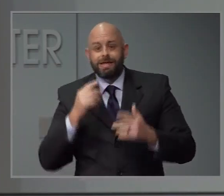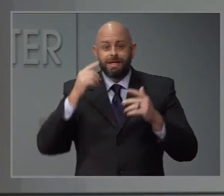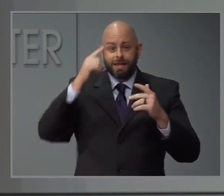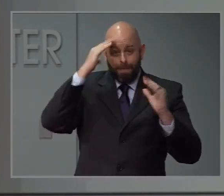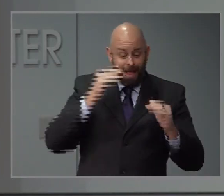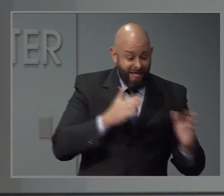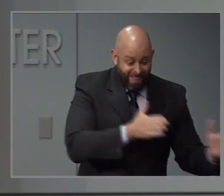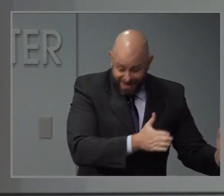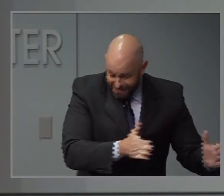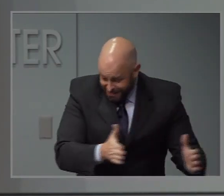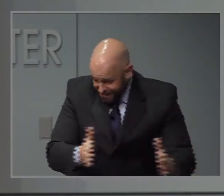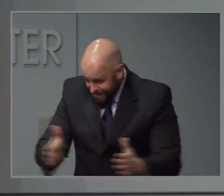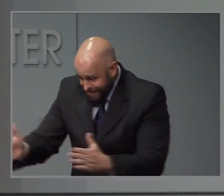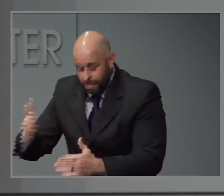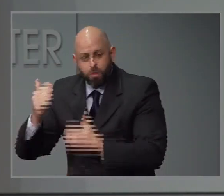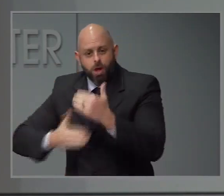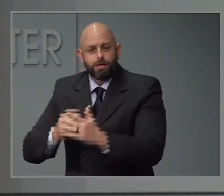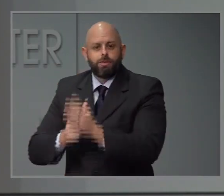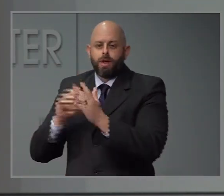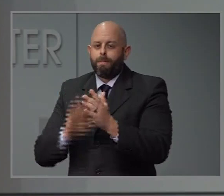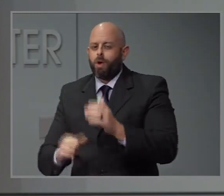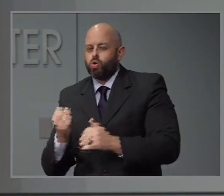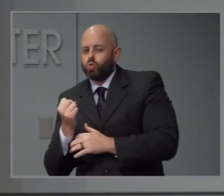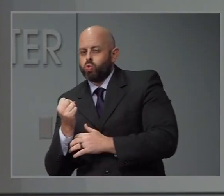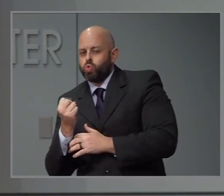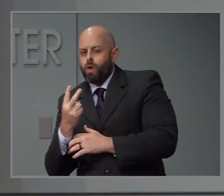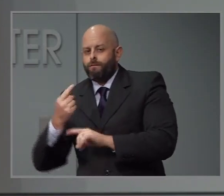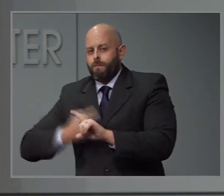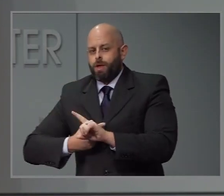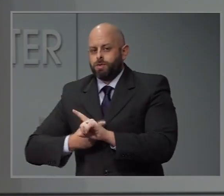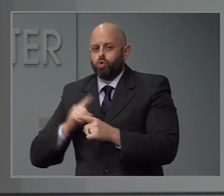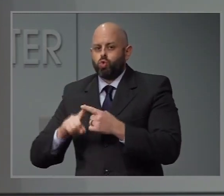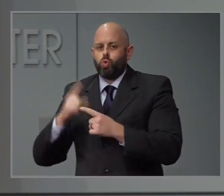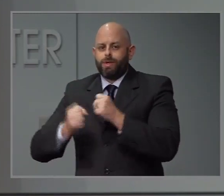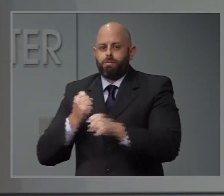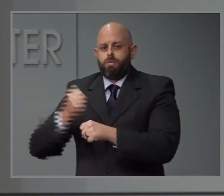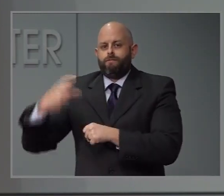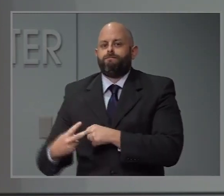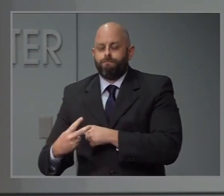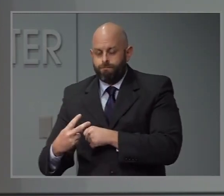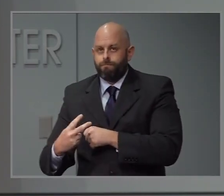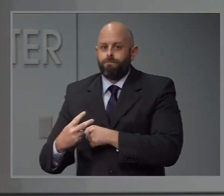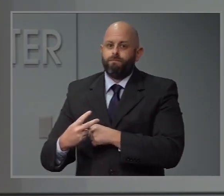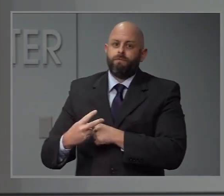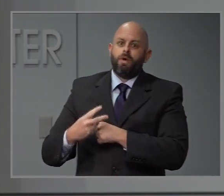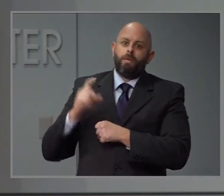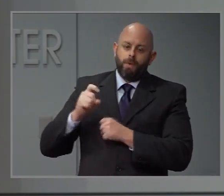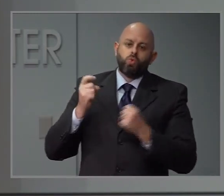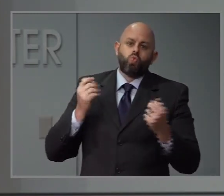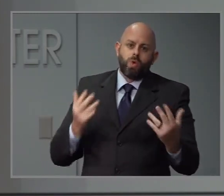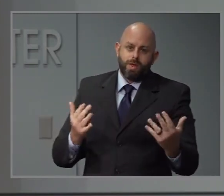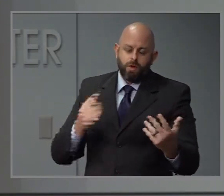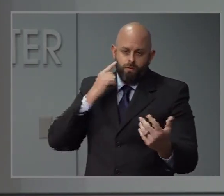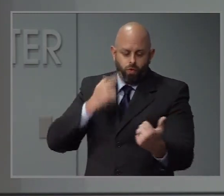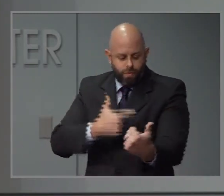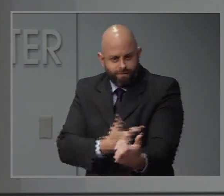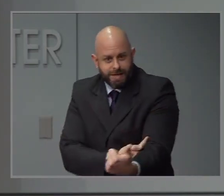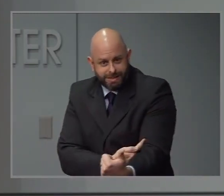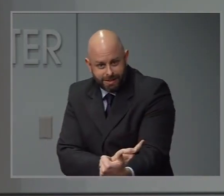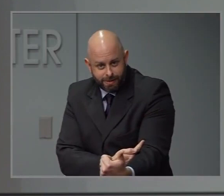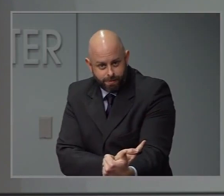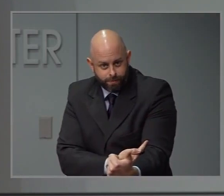to 18 months. So that is the timeframe in which we are looking in terms of vaccine. Let me move on to treatment.